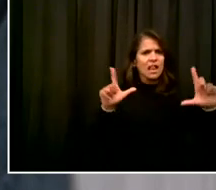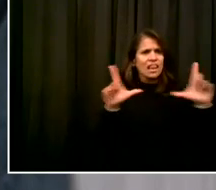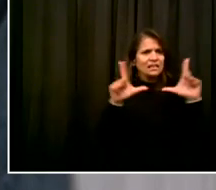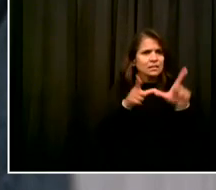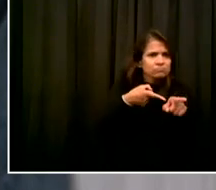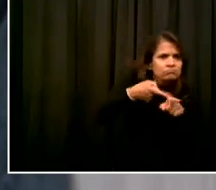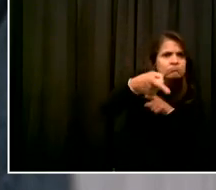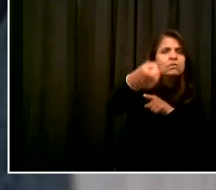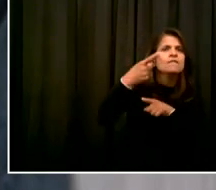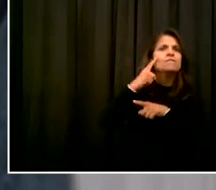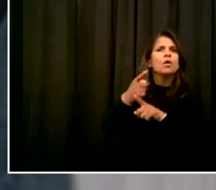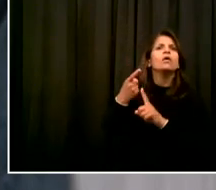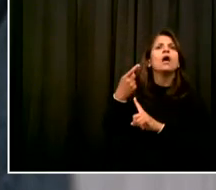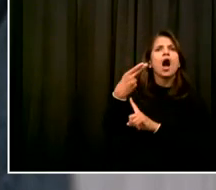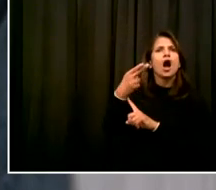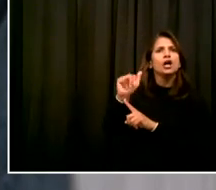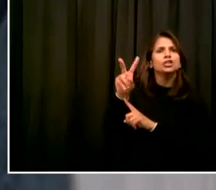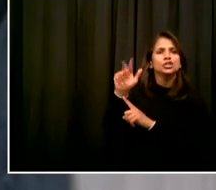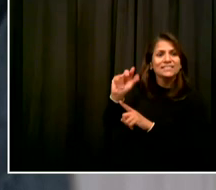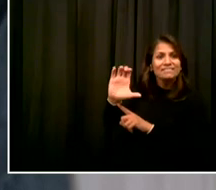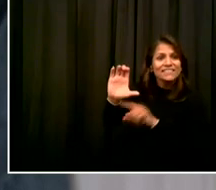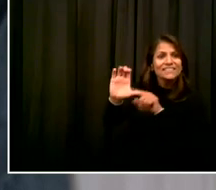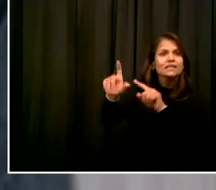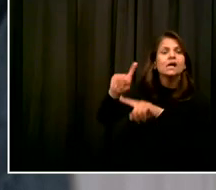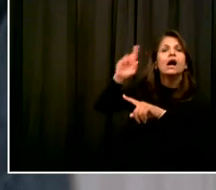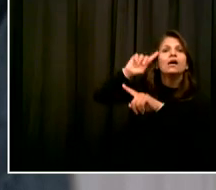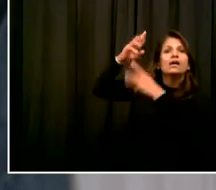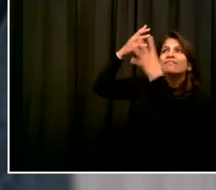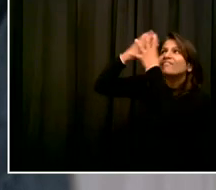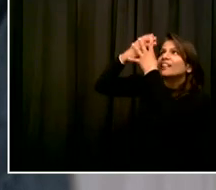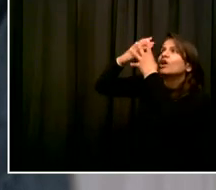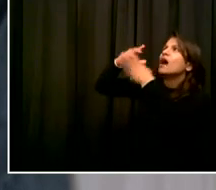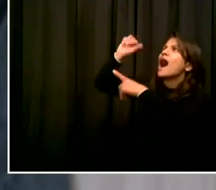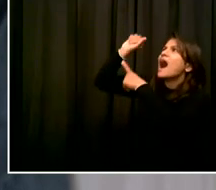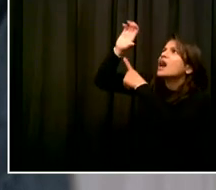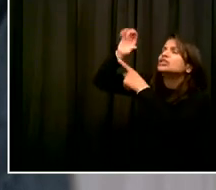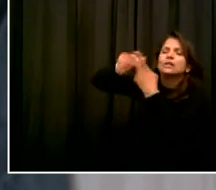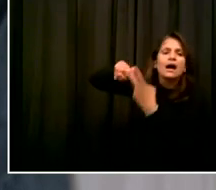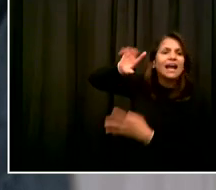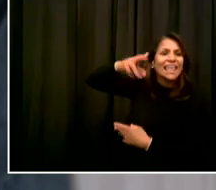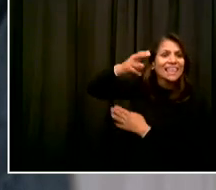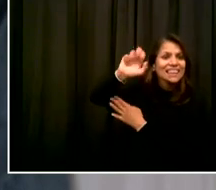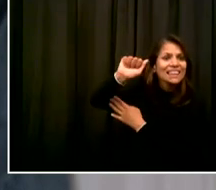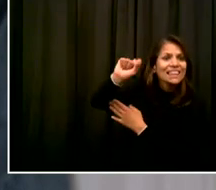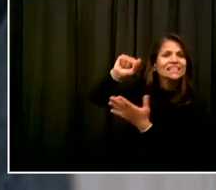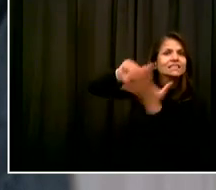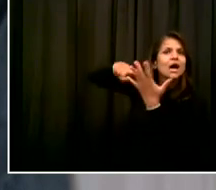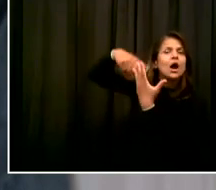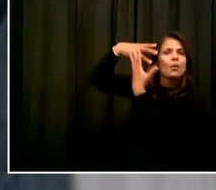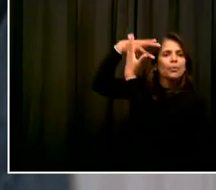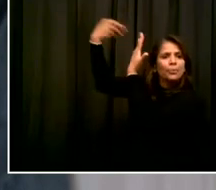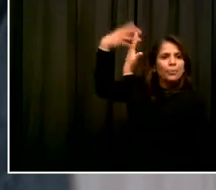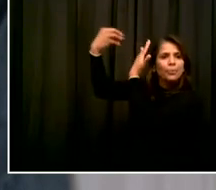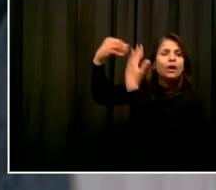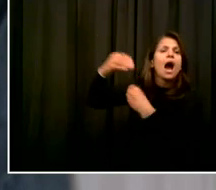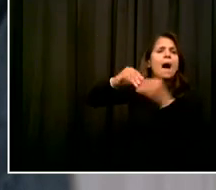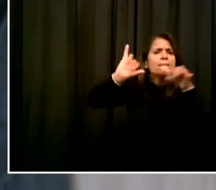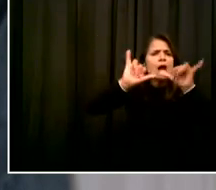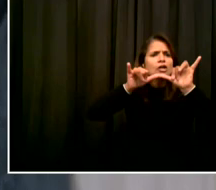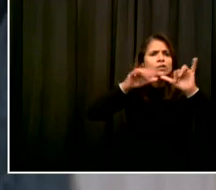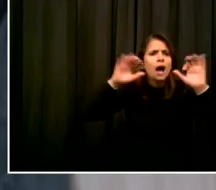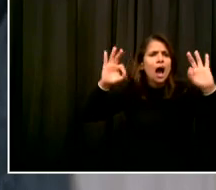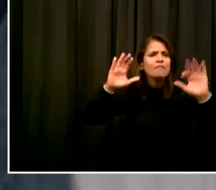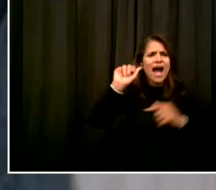HEPA filters look like. We also have Department of Facilities and SCA that are making sure windows that